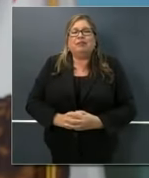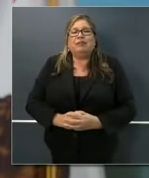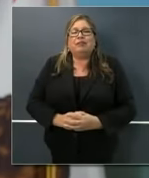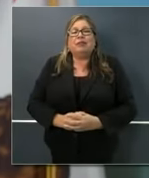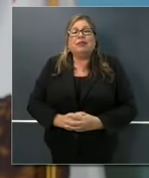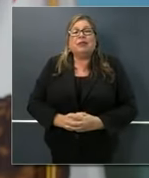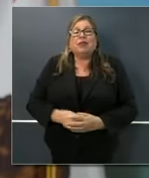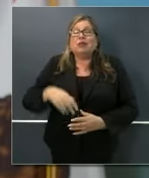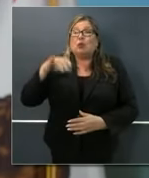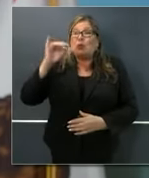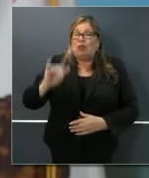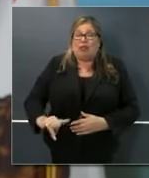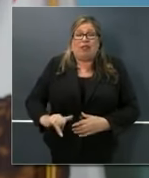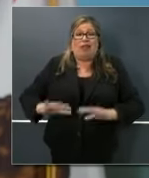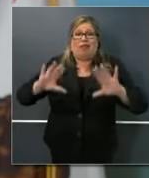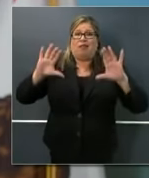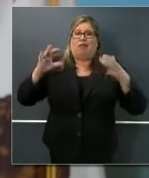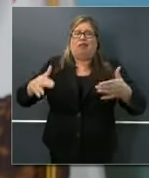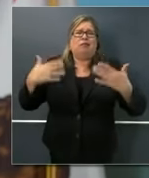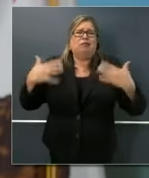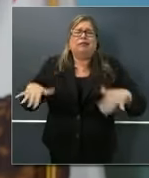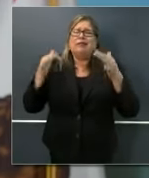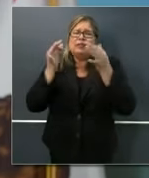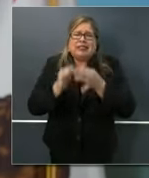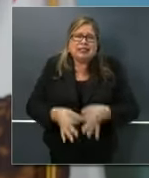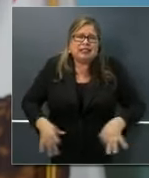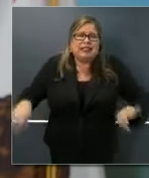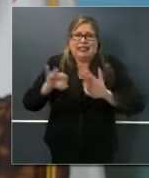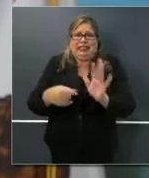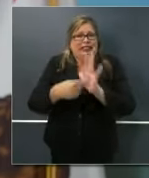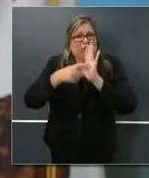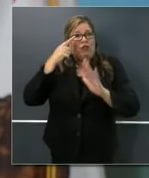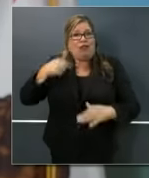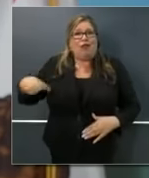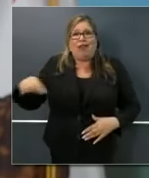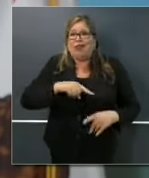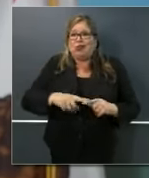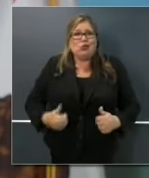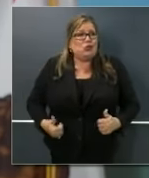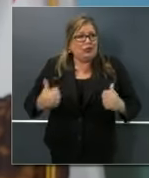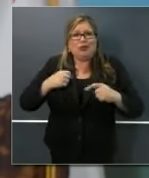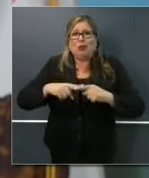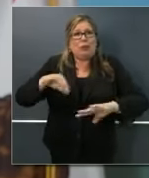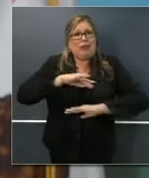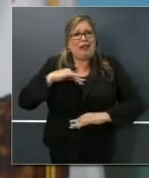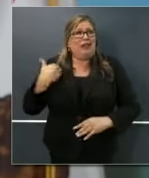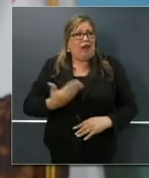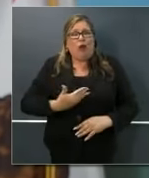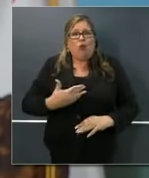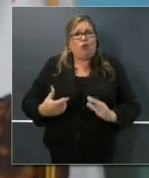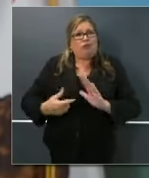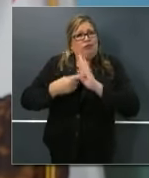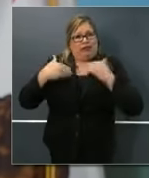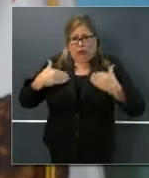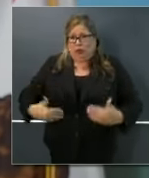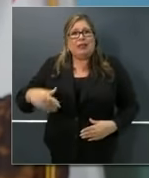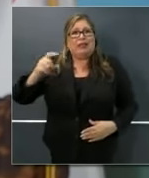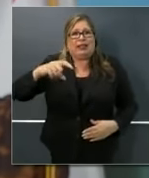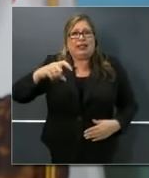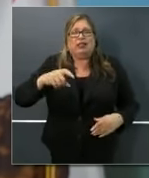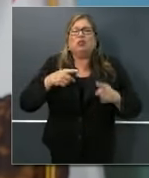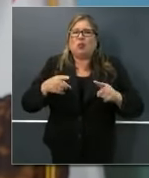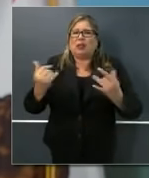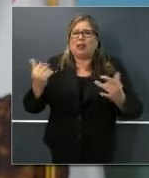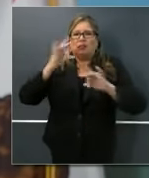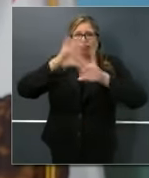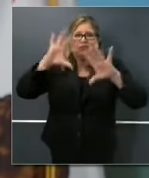definition, is essential to our livelihoods and our capacity to meet just basic needs through this pandemic. And that sector,